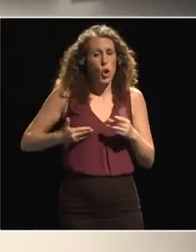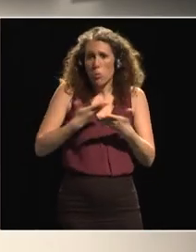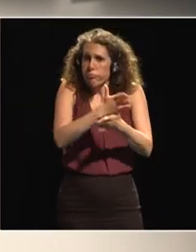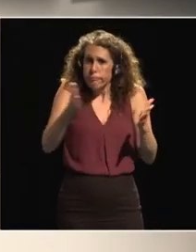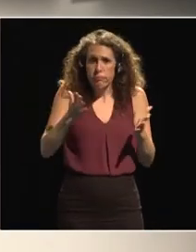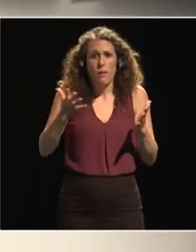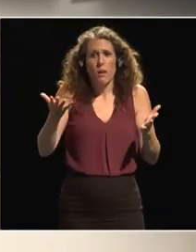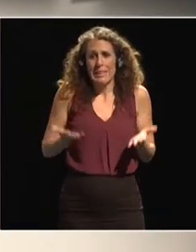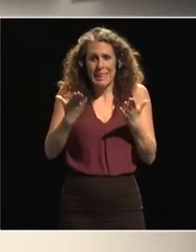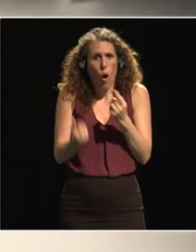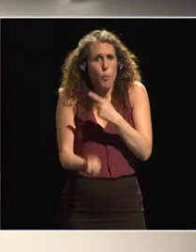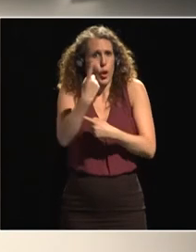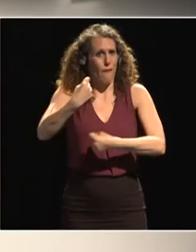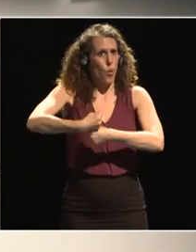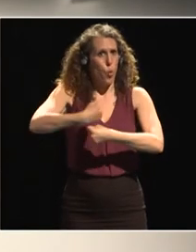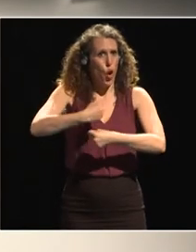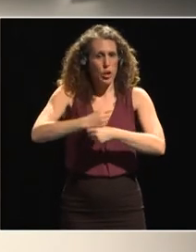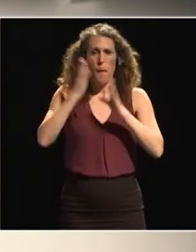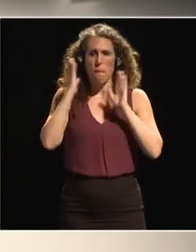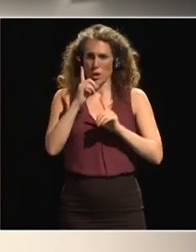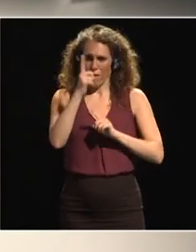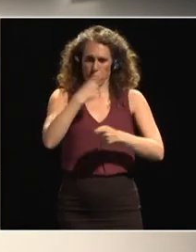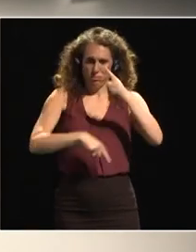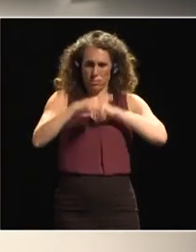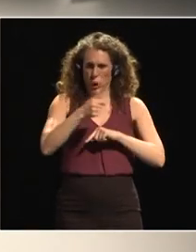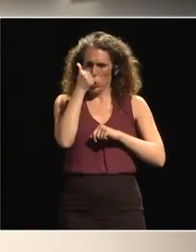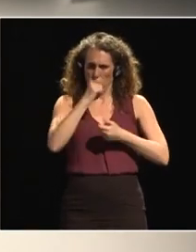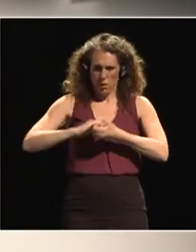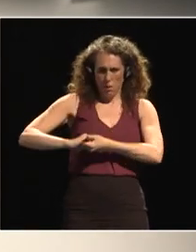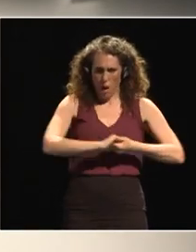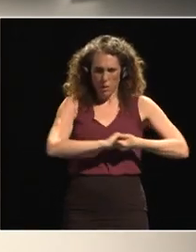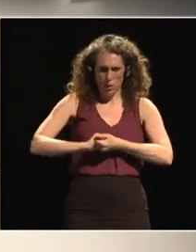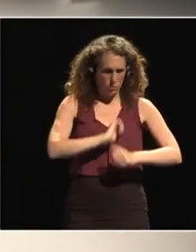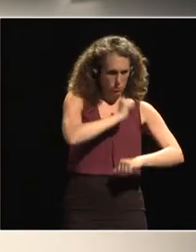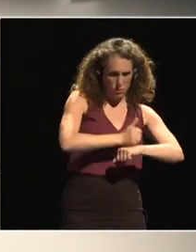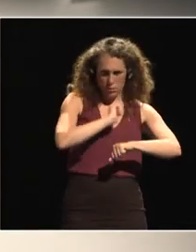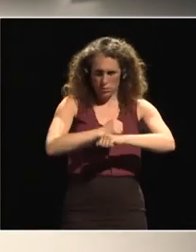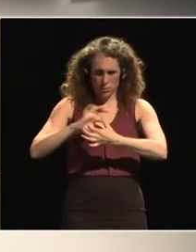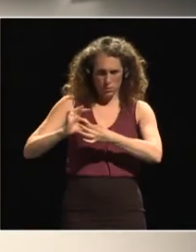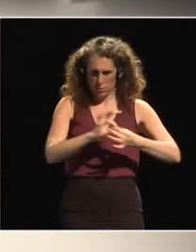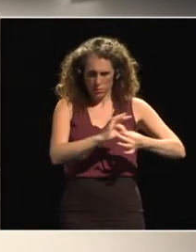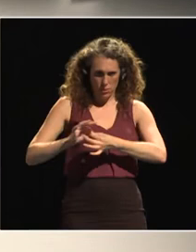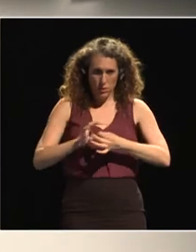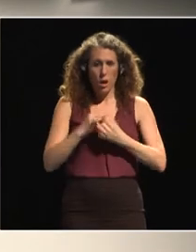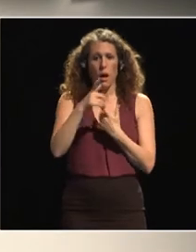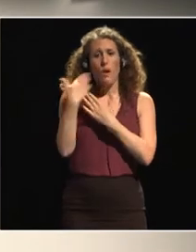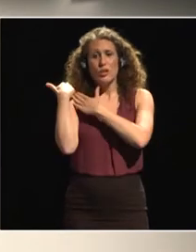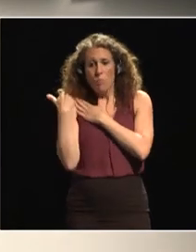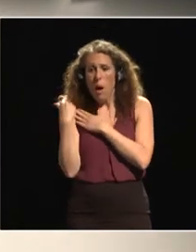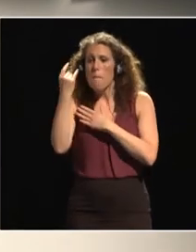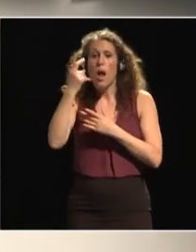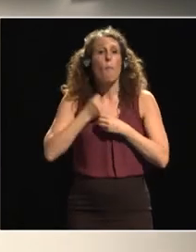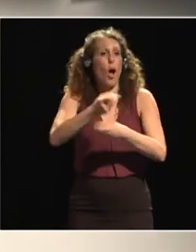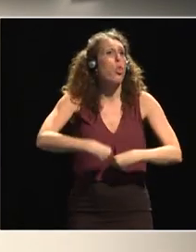this through sound public policies and good partnerships and we have to be responsible investments and build a